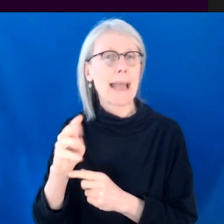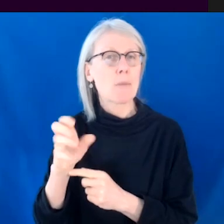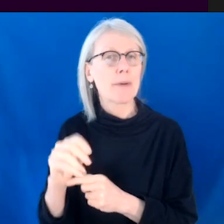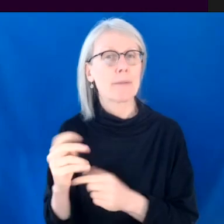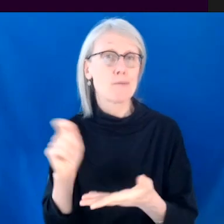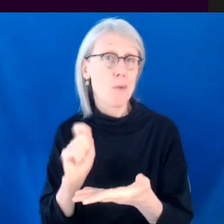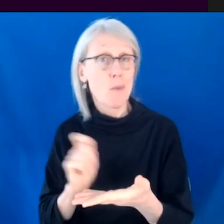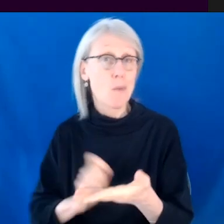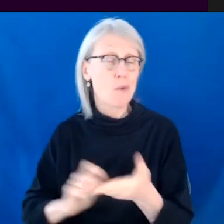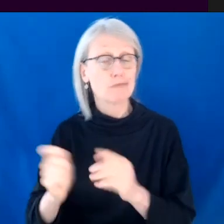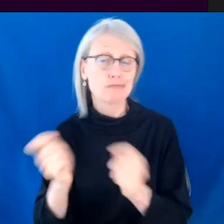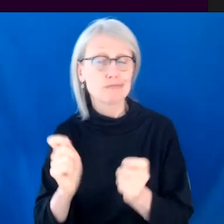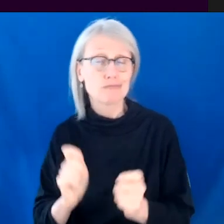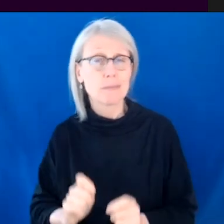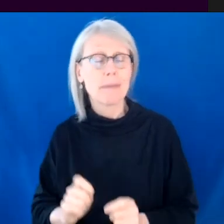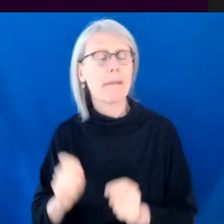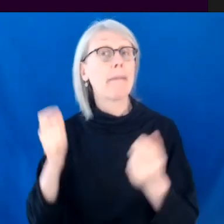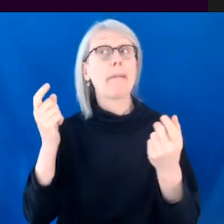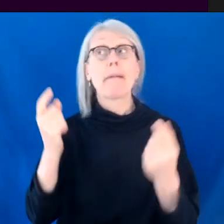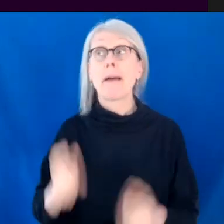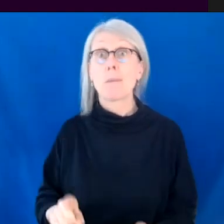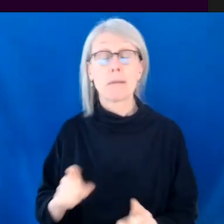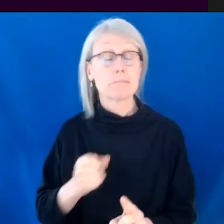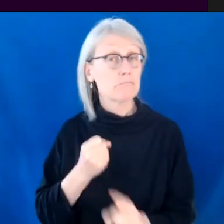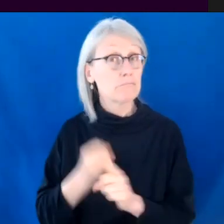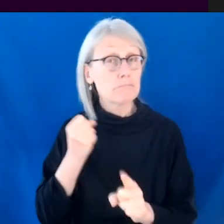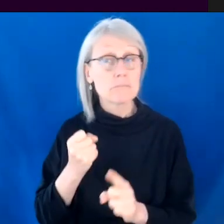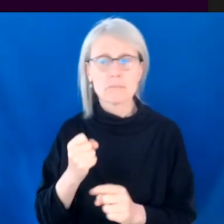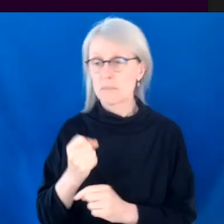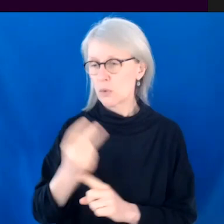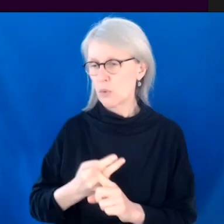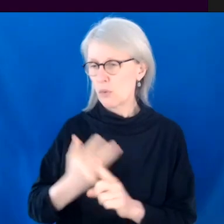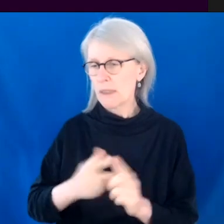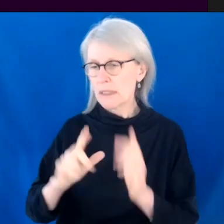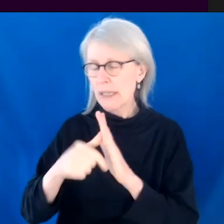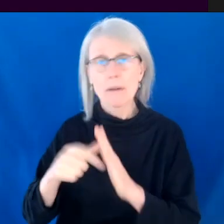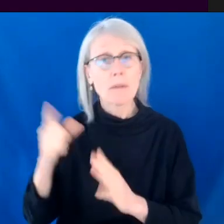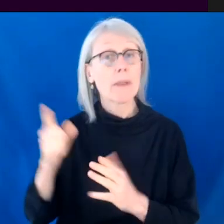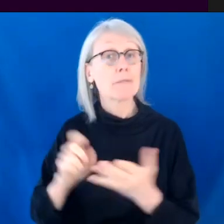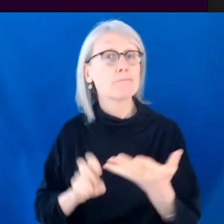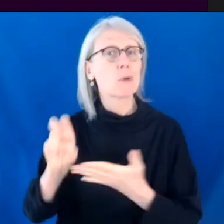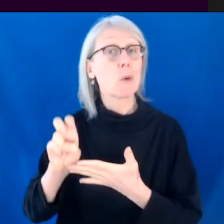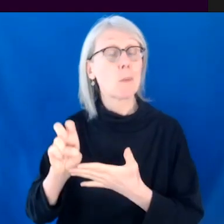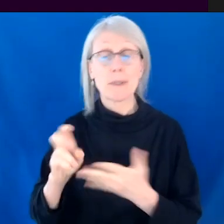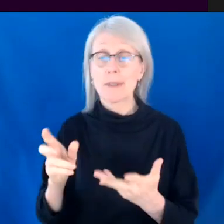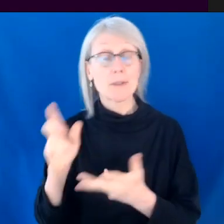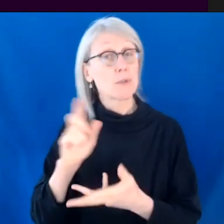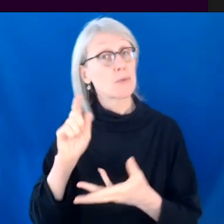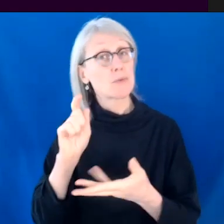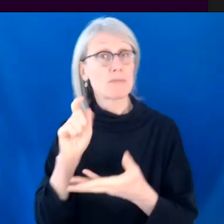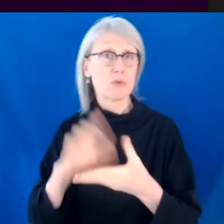then kind of miraculously, a few months later, they promoted me to just be a story editor in the